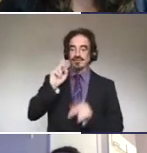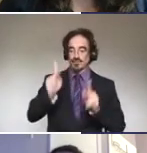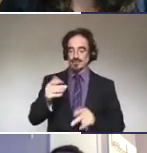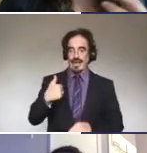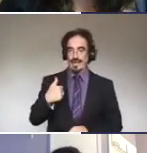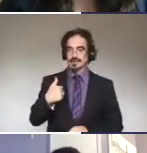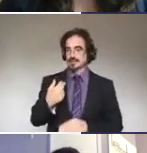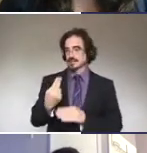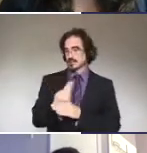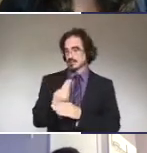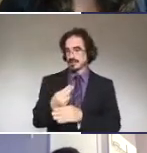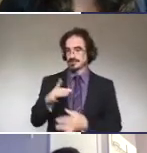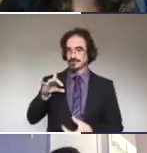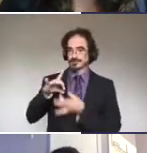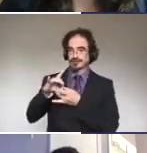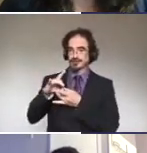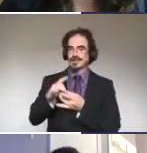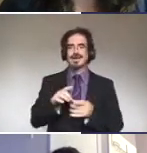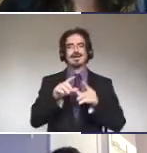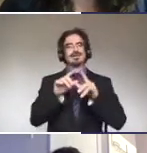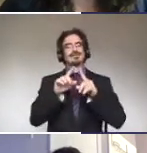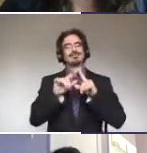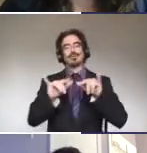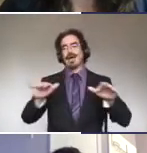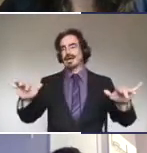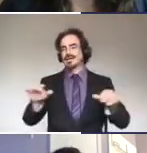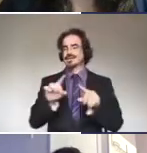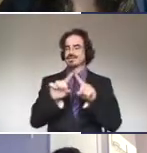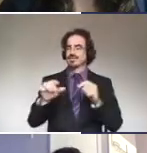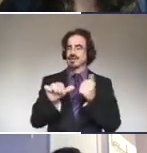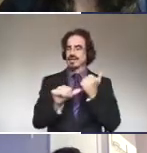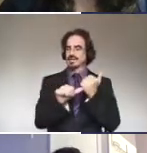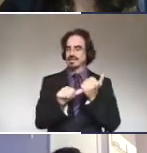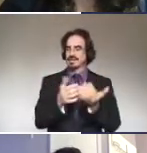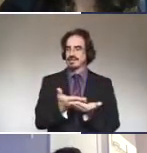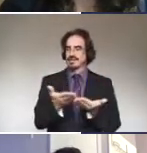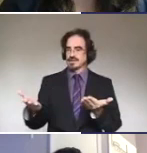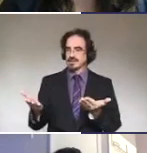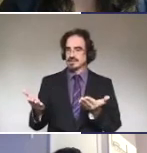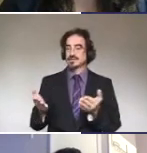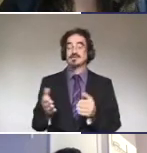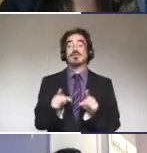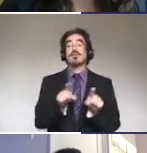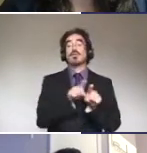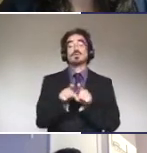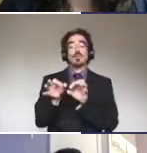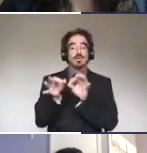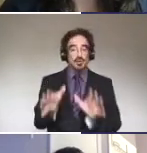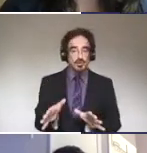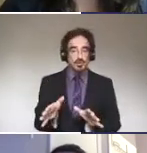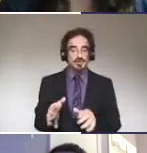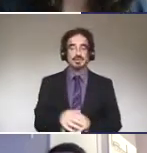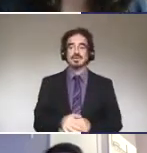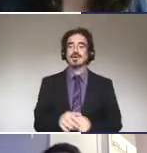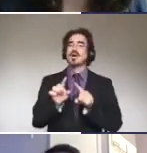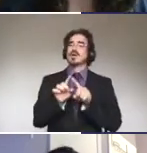There are a bunch of varieties of assistive devices. Interpreters, of course, and be careful.